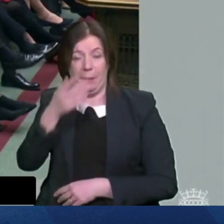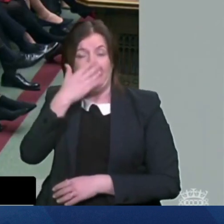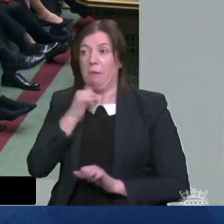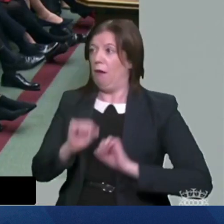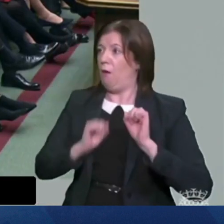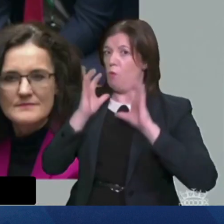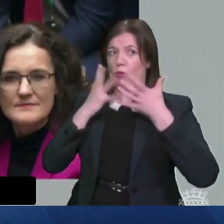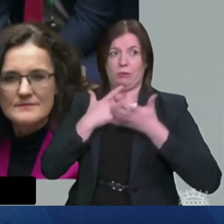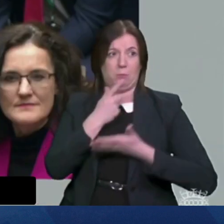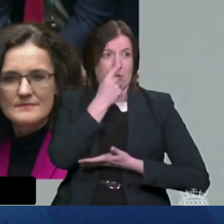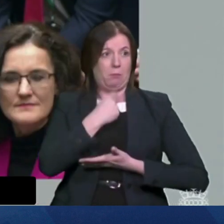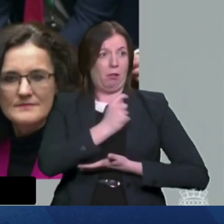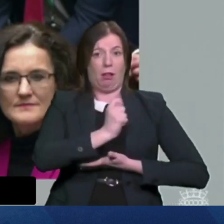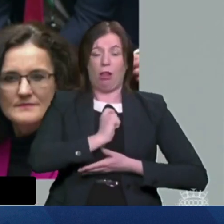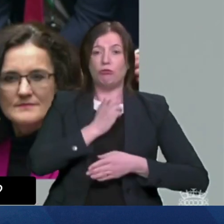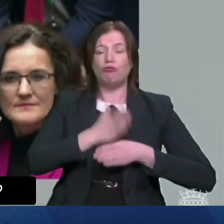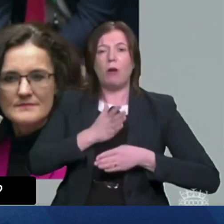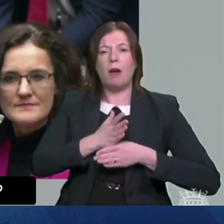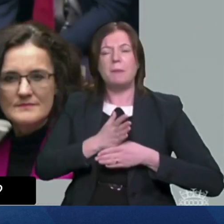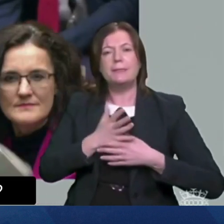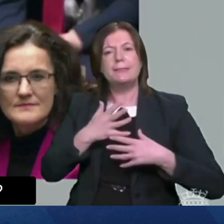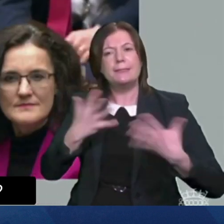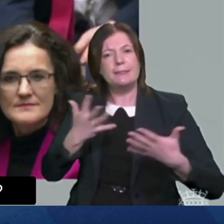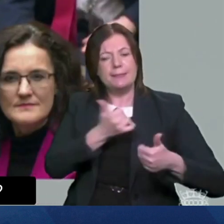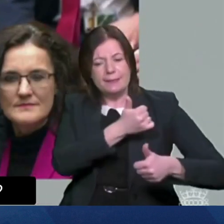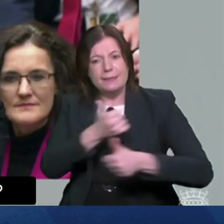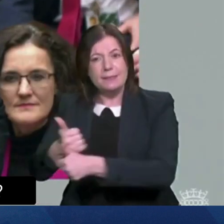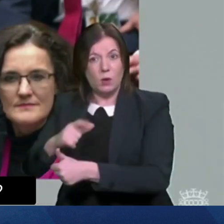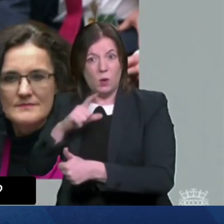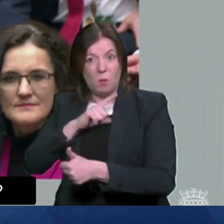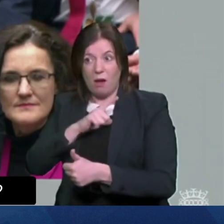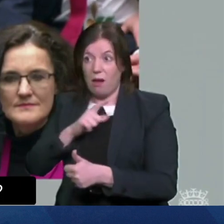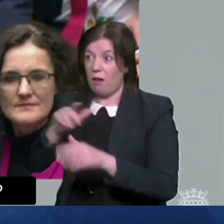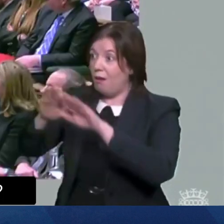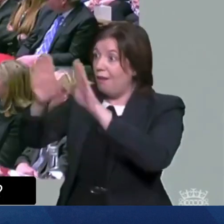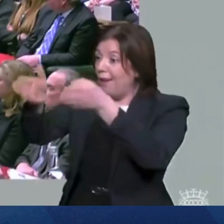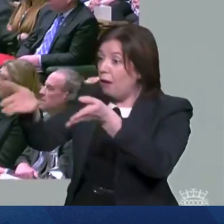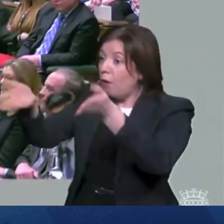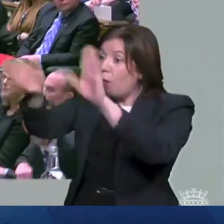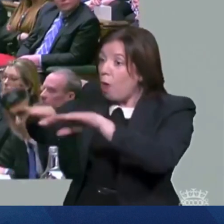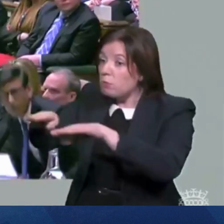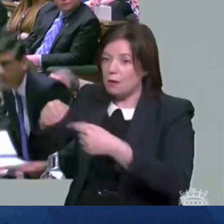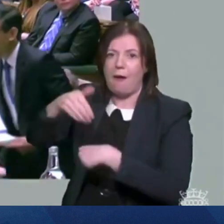affected by this devastating news and the wider community at this difficult time?